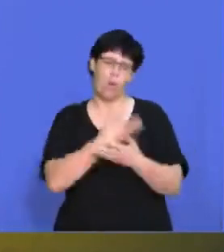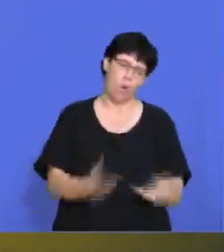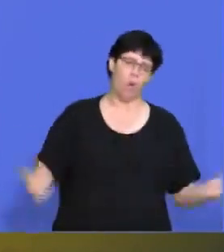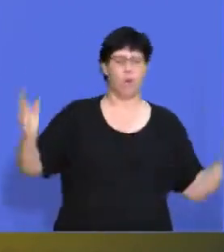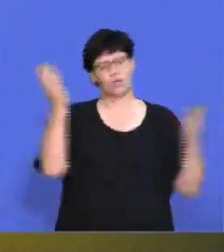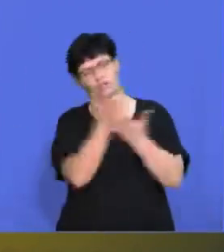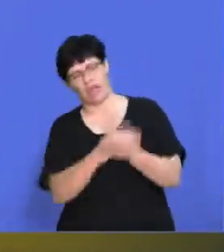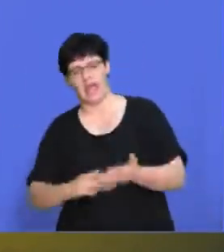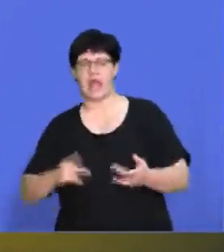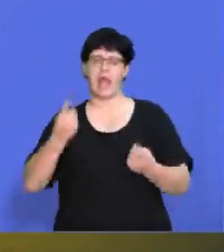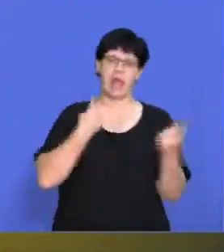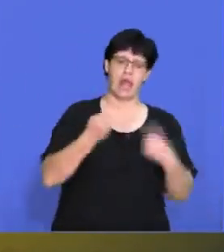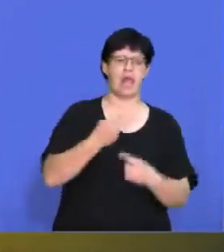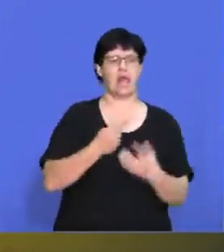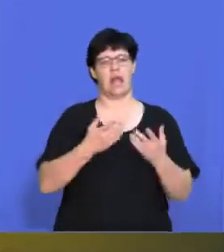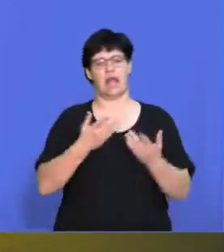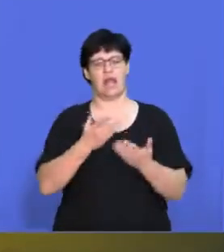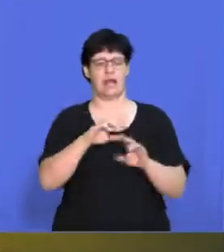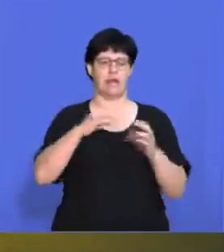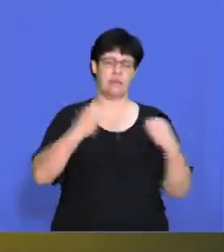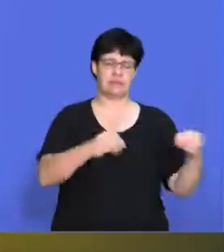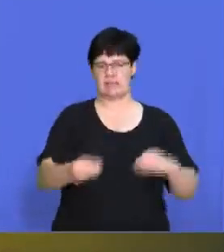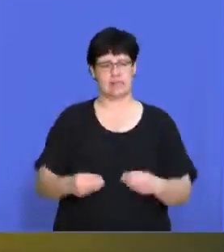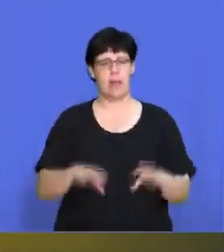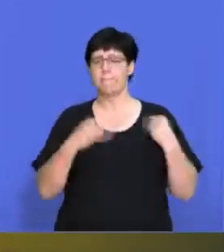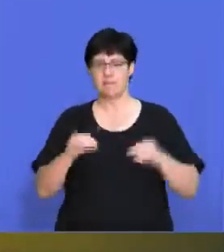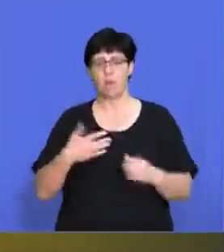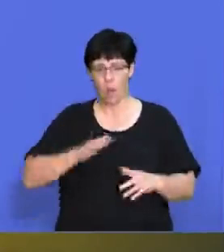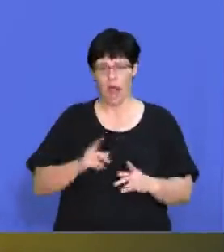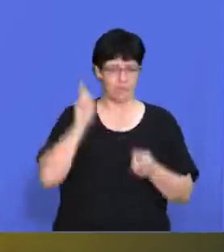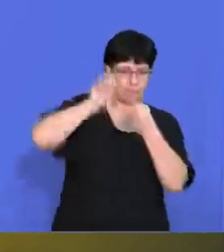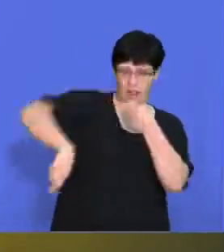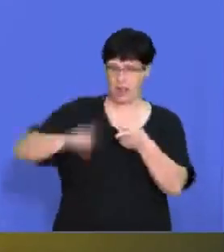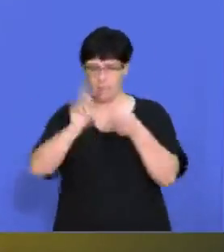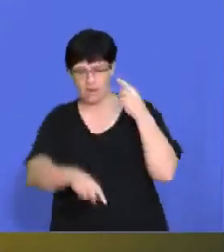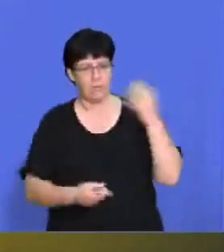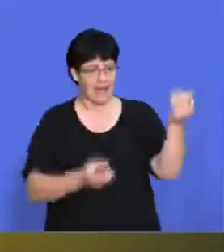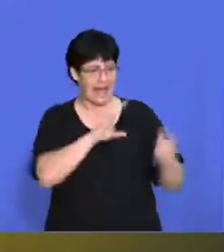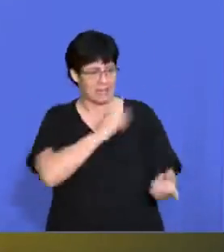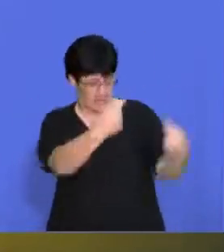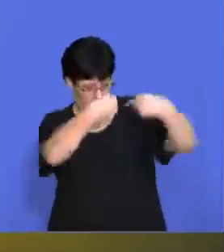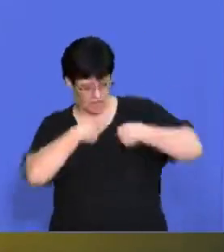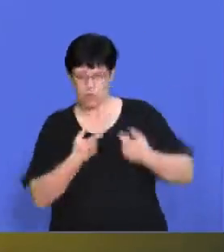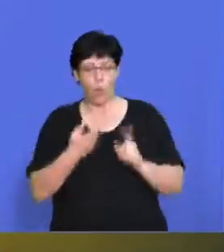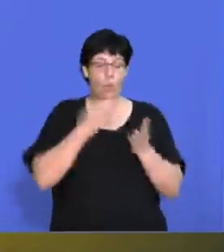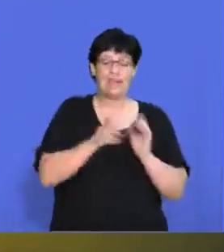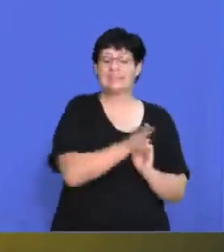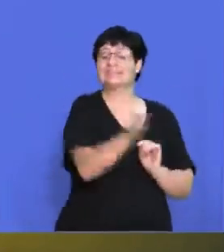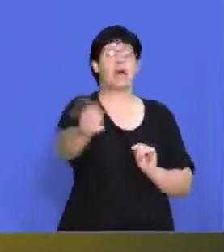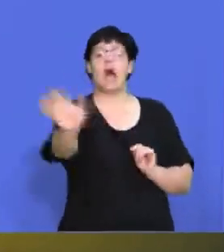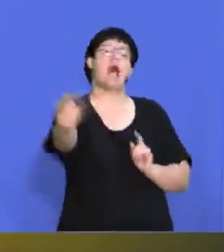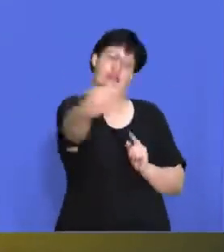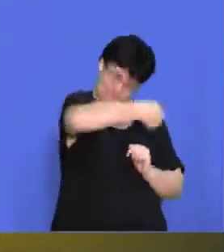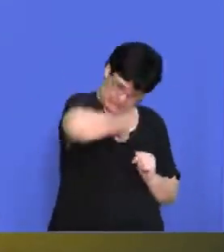a part of the pie here. All right. Businesses are there to try and get customers away from their competitors.